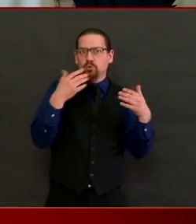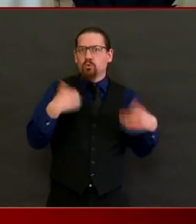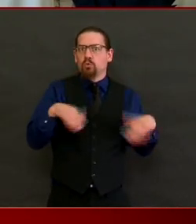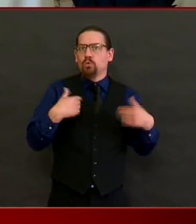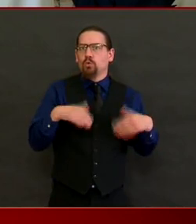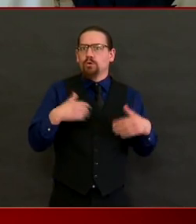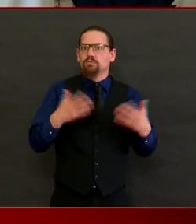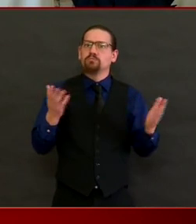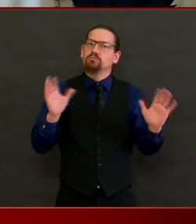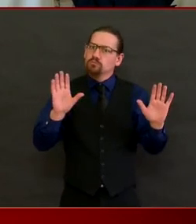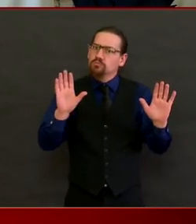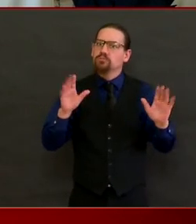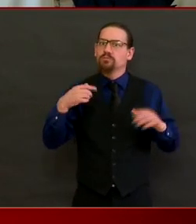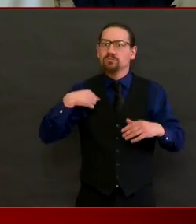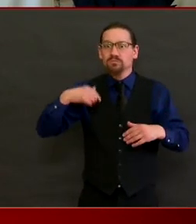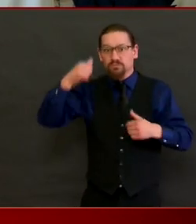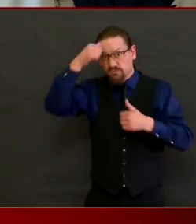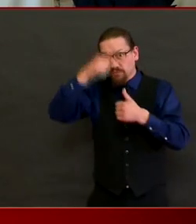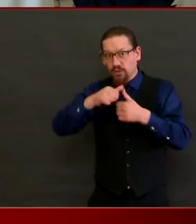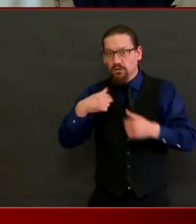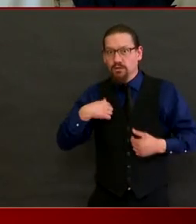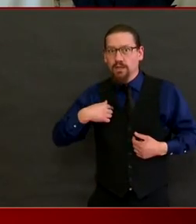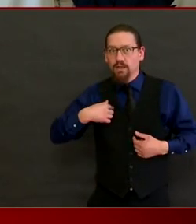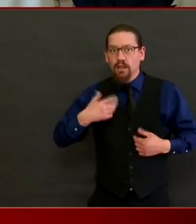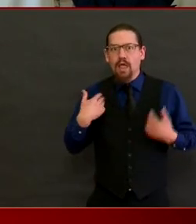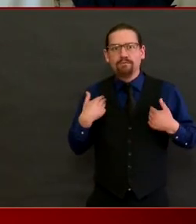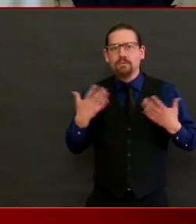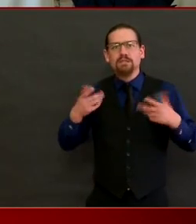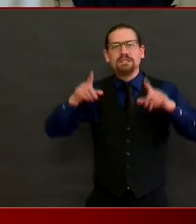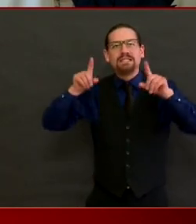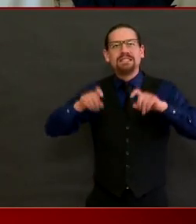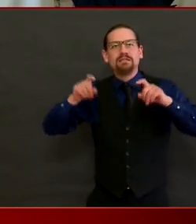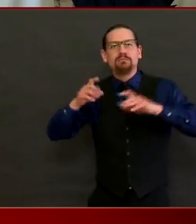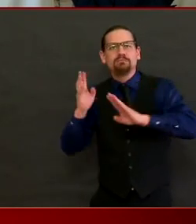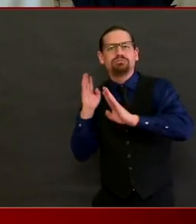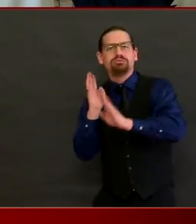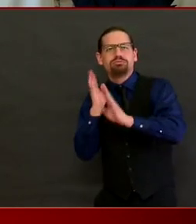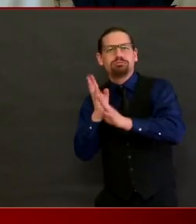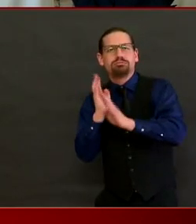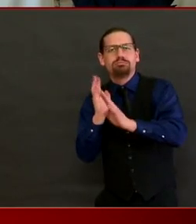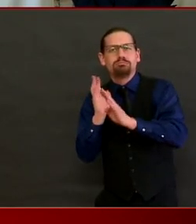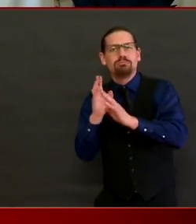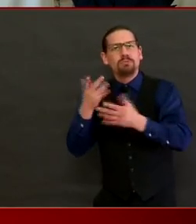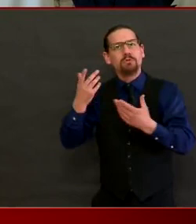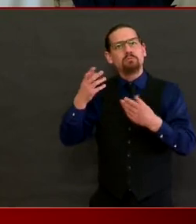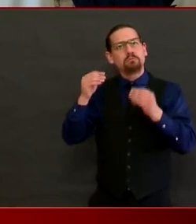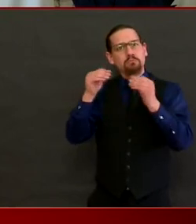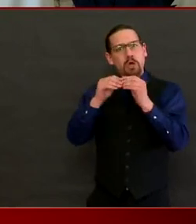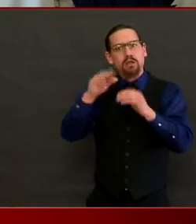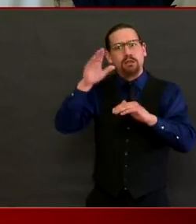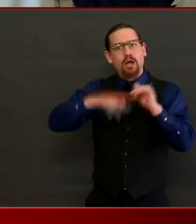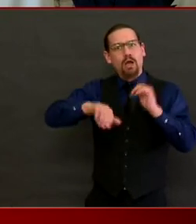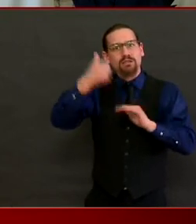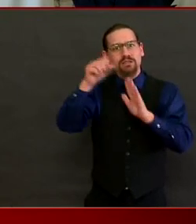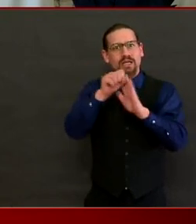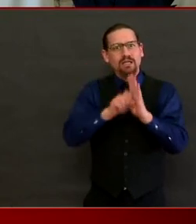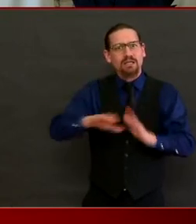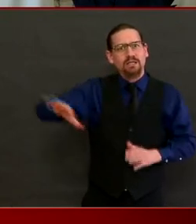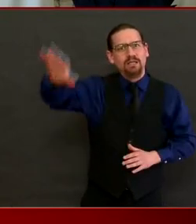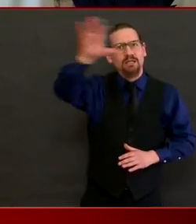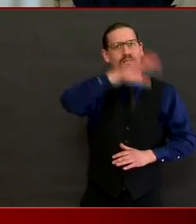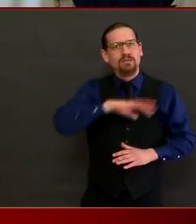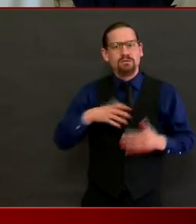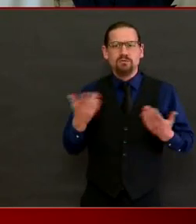Connecticut. So some of the reflection of the increase in our cases is due to the fact that we're just doing a lot more